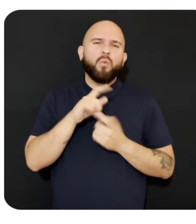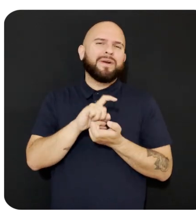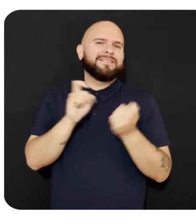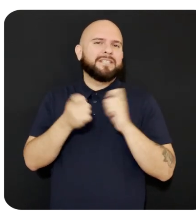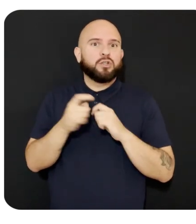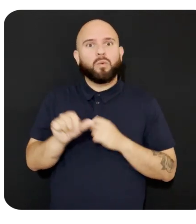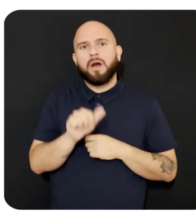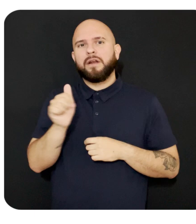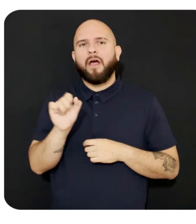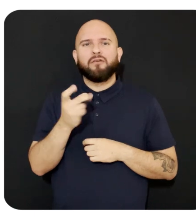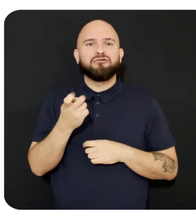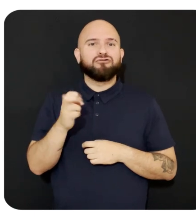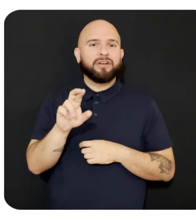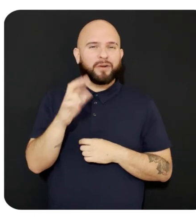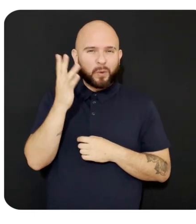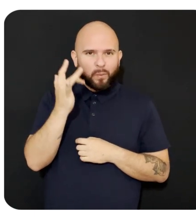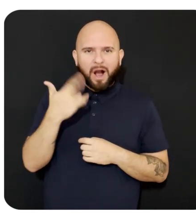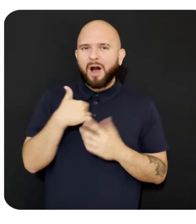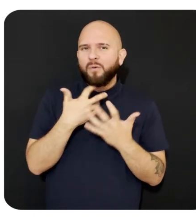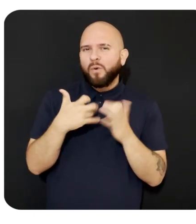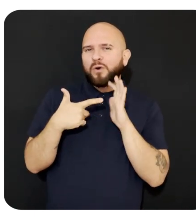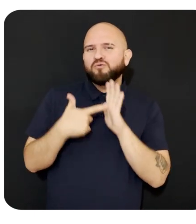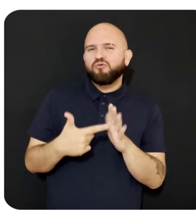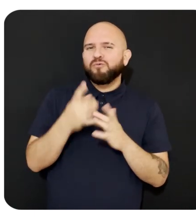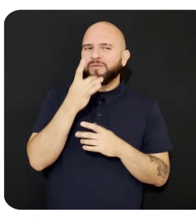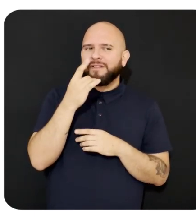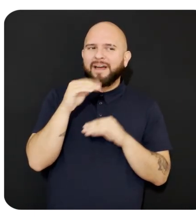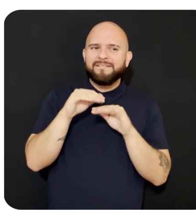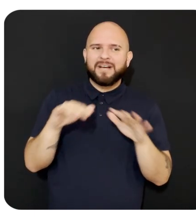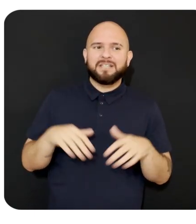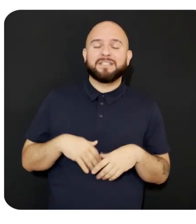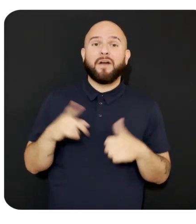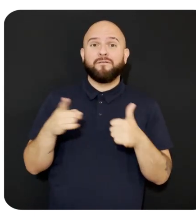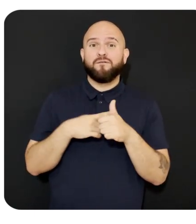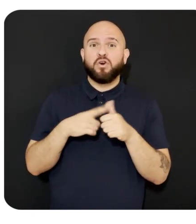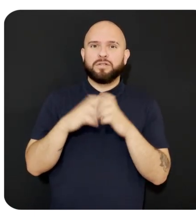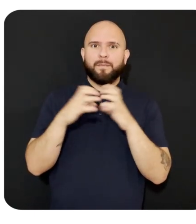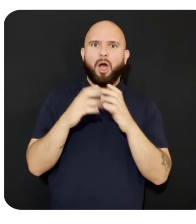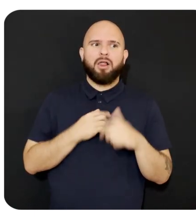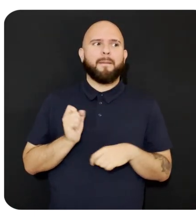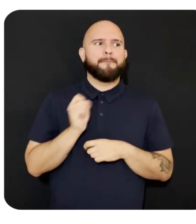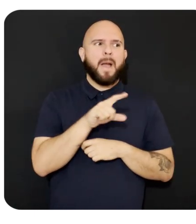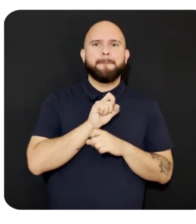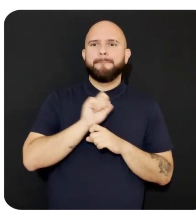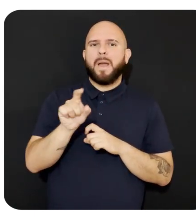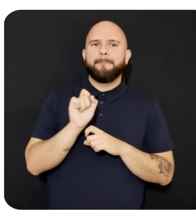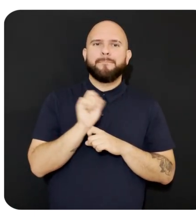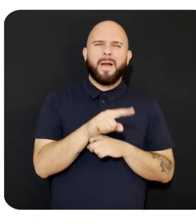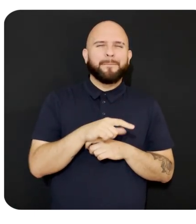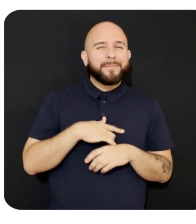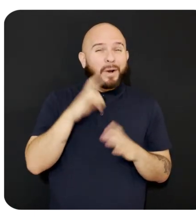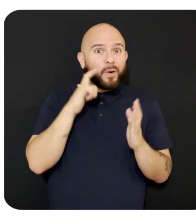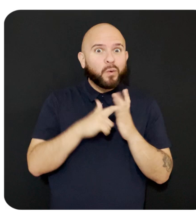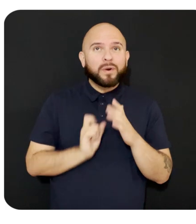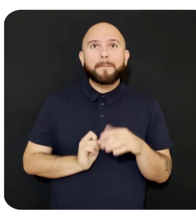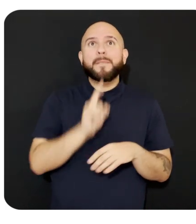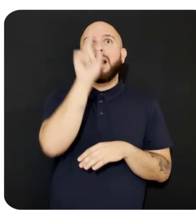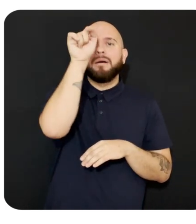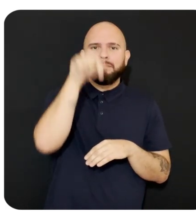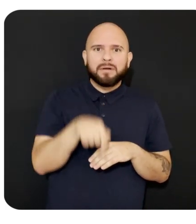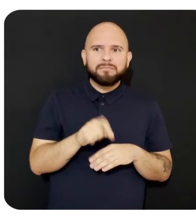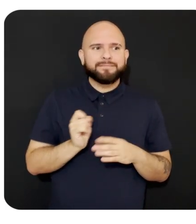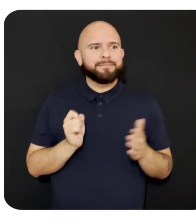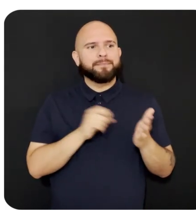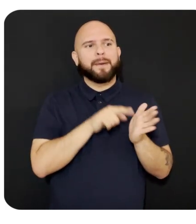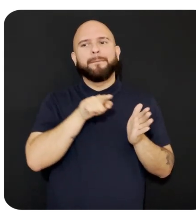you the lighting effects. First, I'm going to use the ball shooter and show you the collisions. Notice the balls bounce off the ceiling, walls, and furniture.